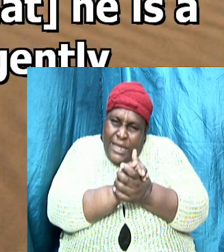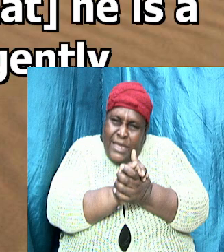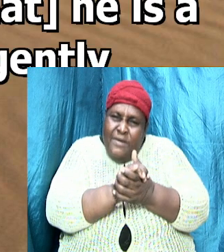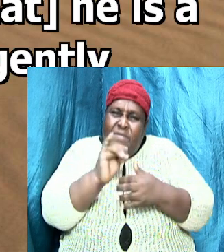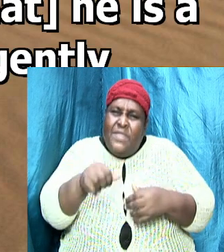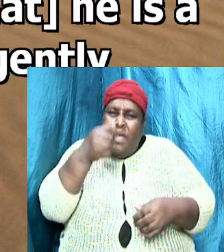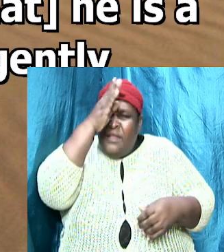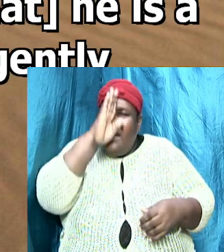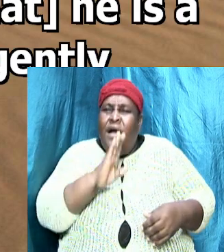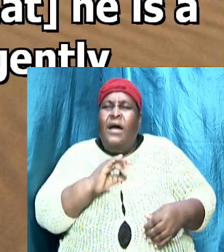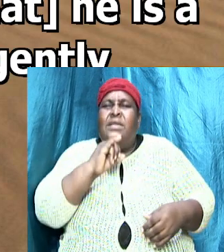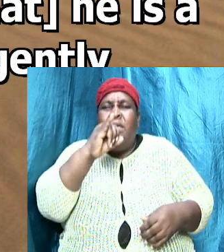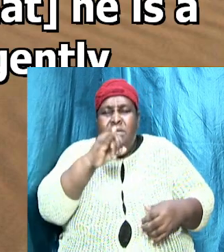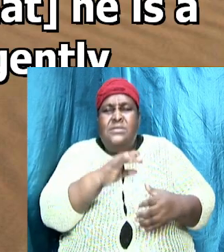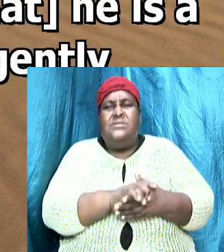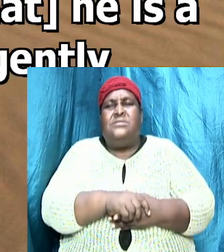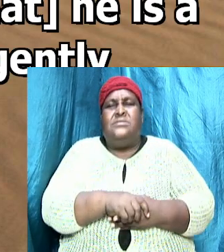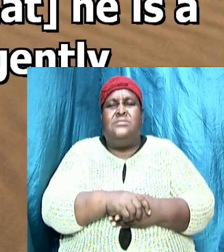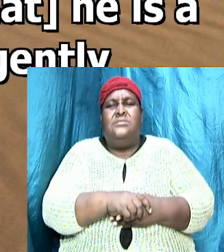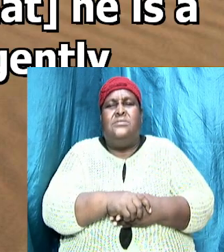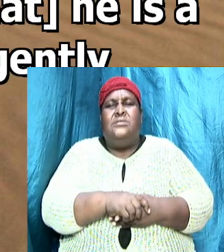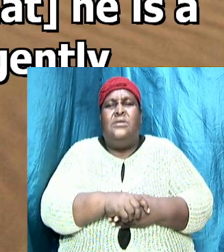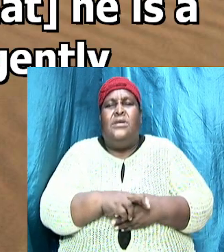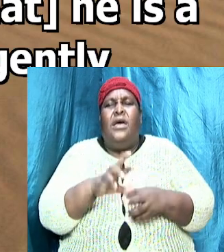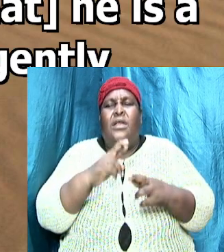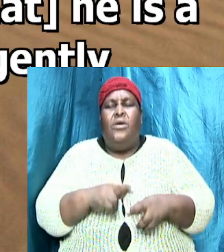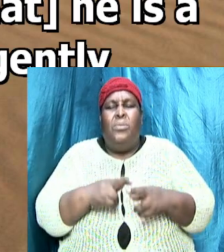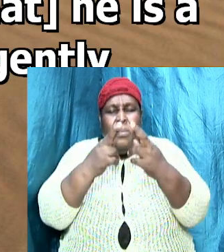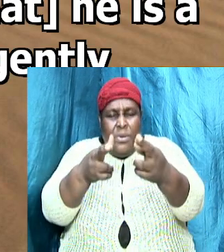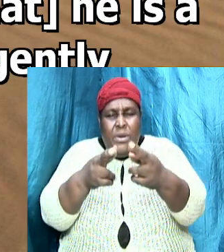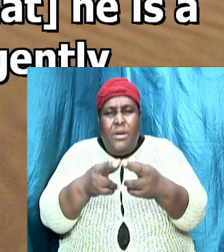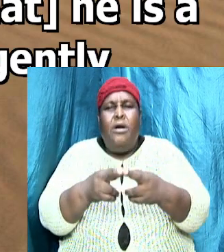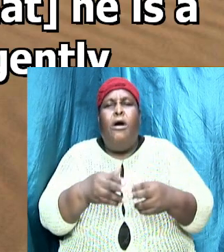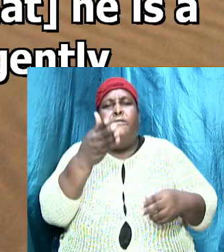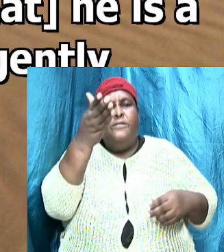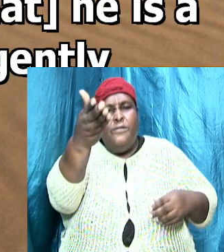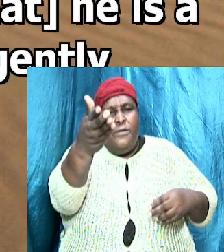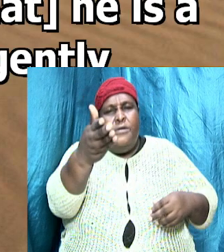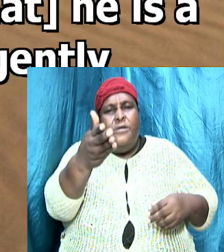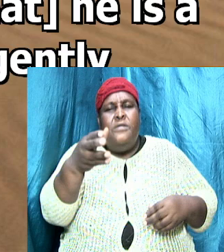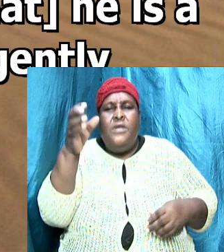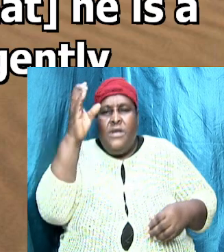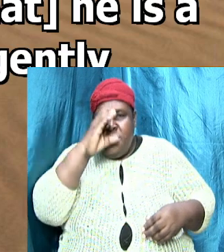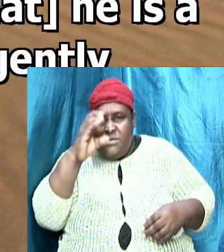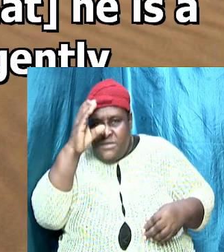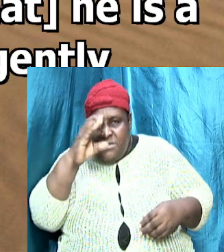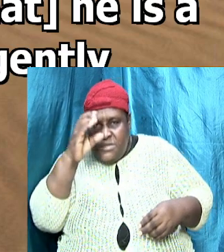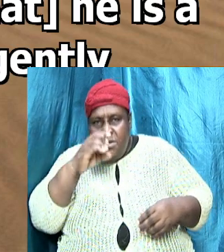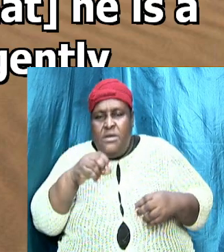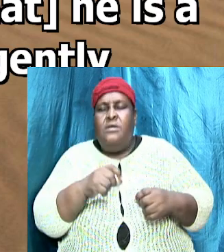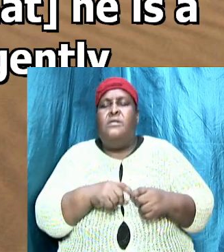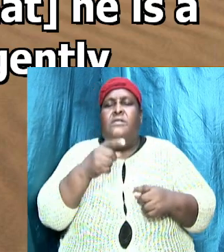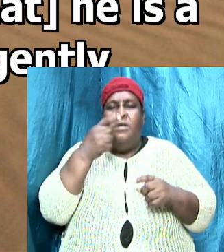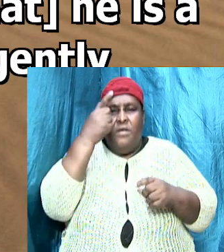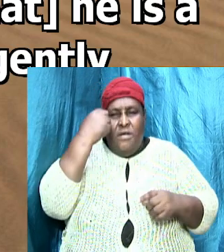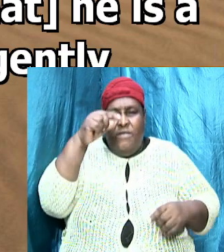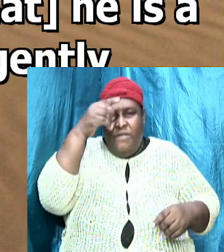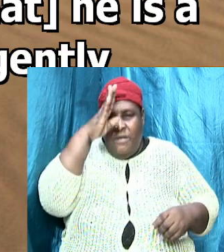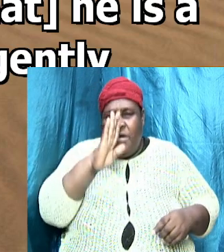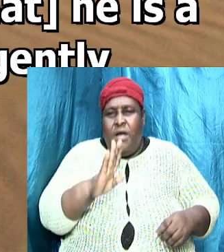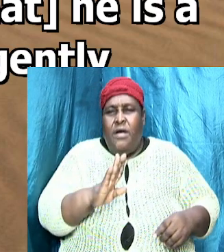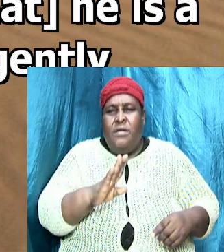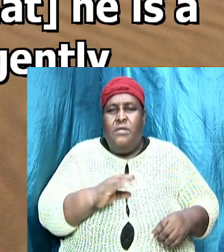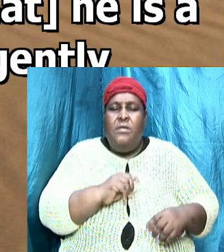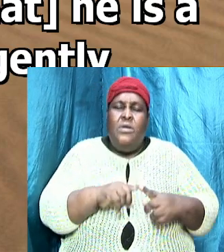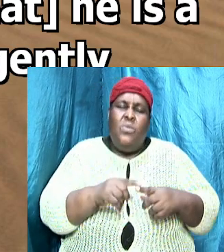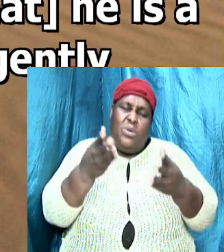exists, and that God is a rewarder of them that seek Him. So when we come to God, the